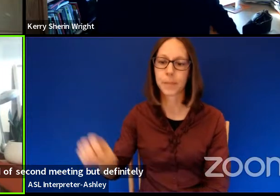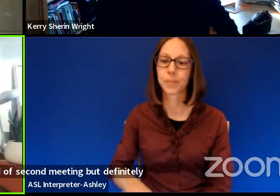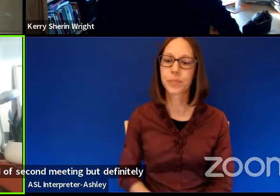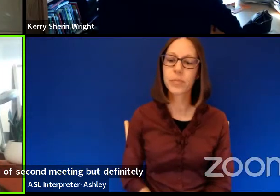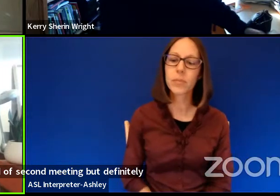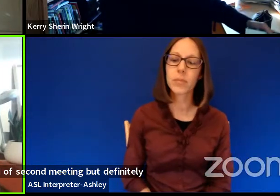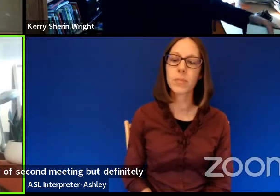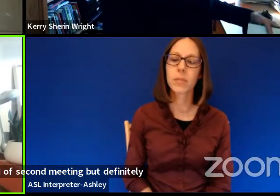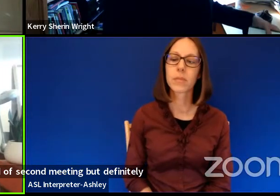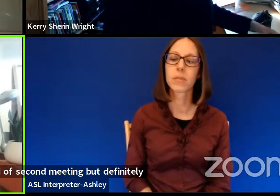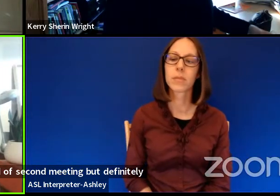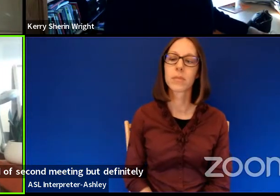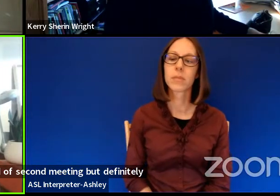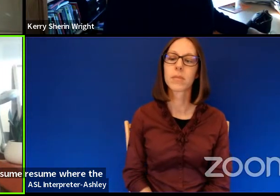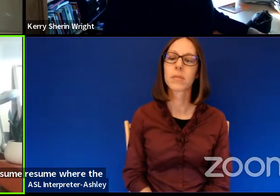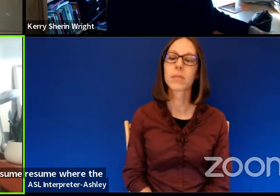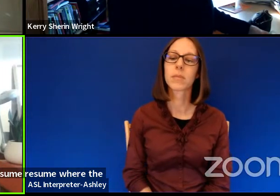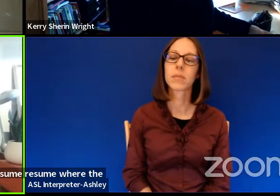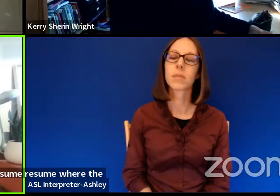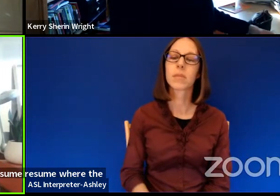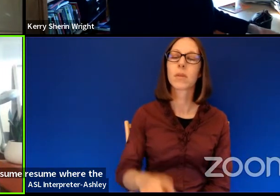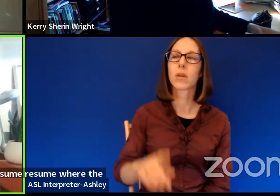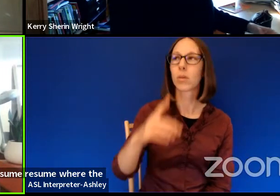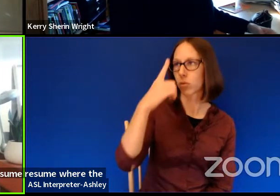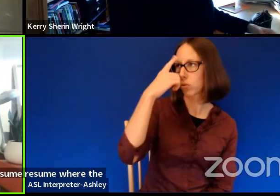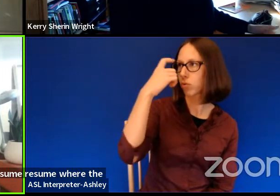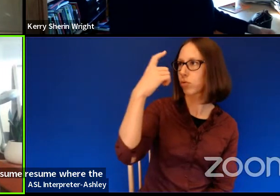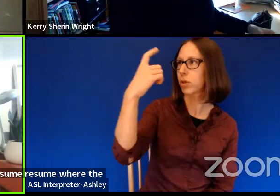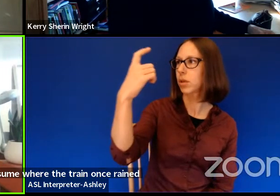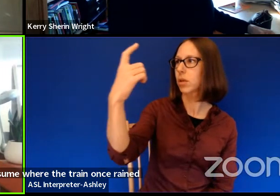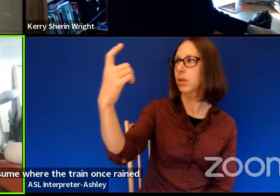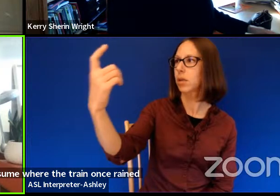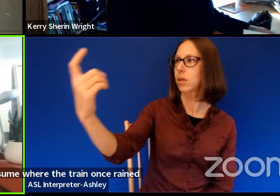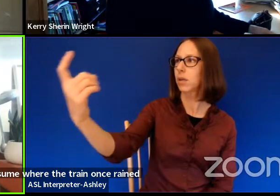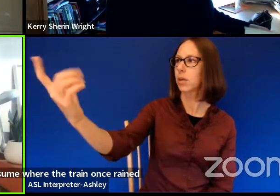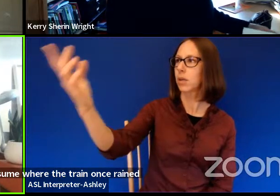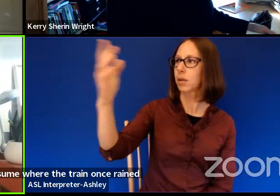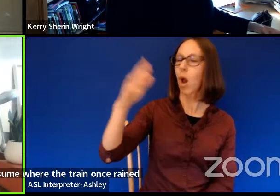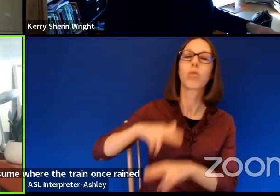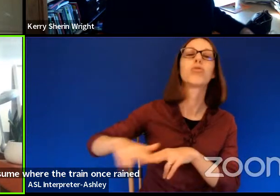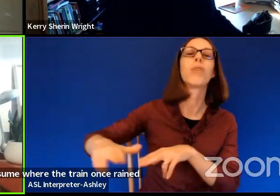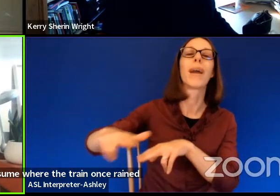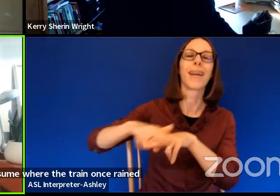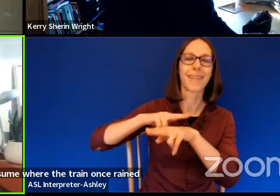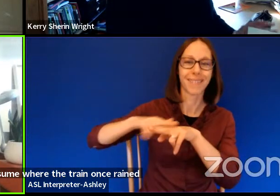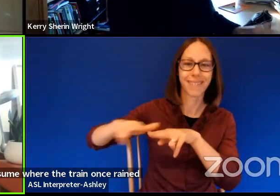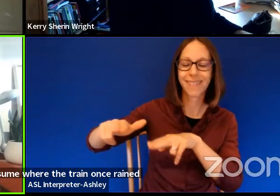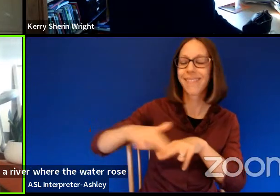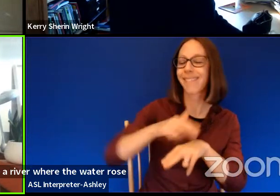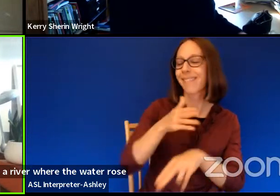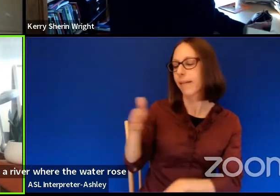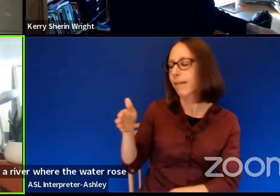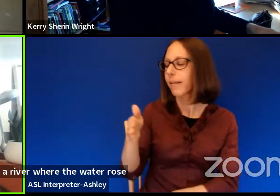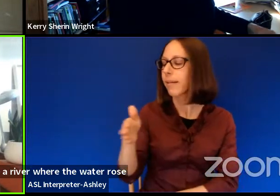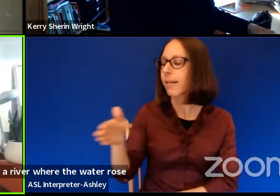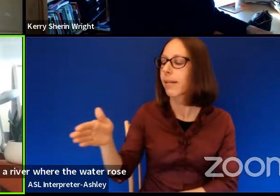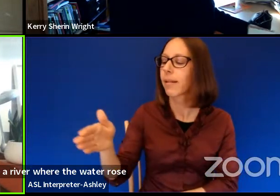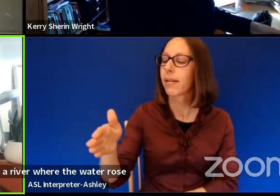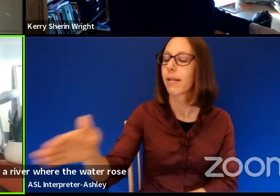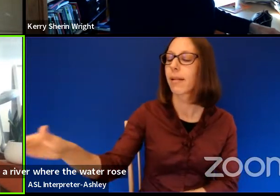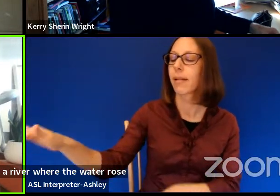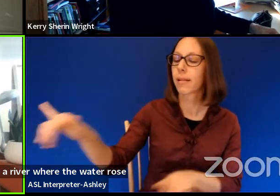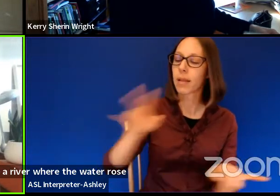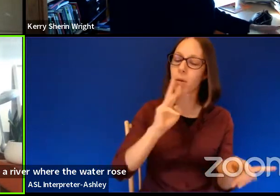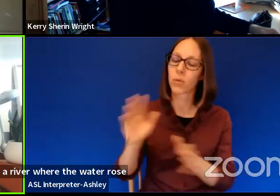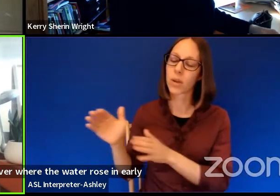Where the train once rained through town like a river. Where the water rose in early summer and froze come